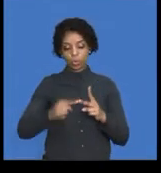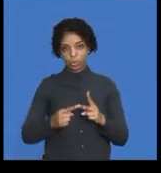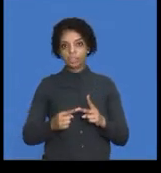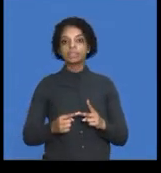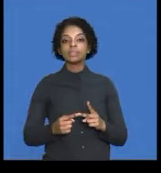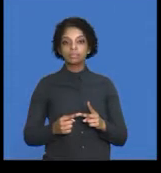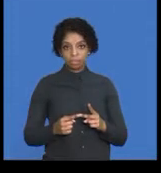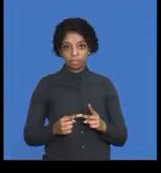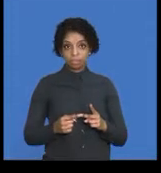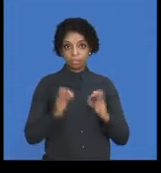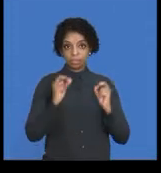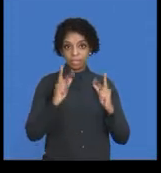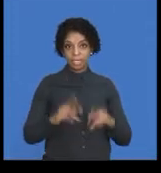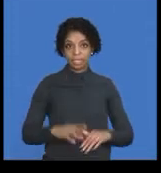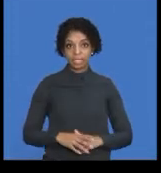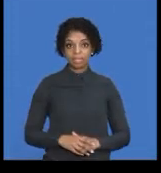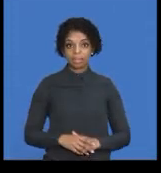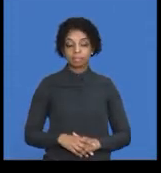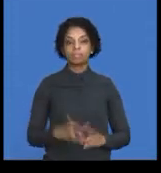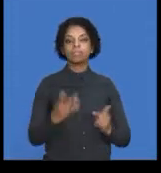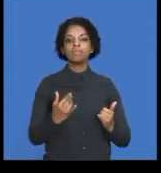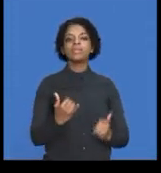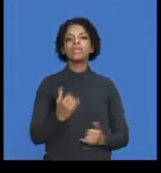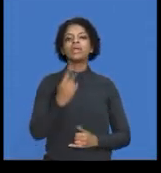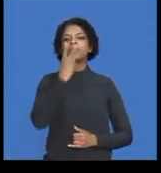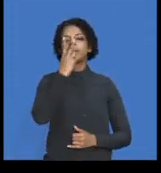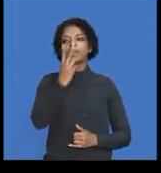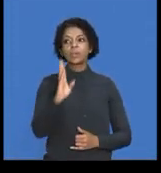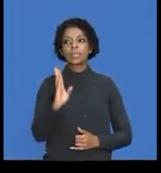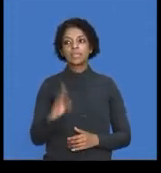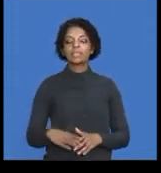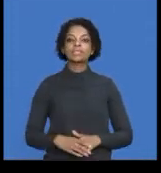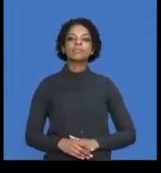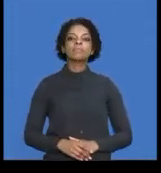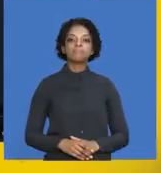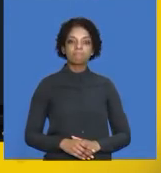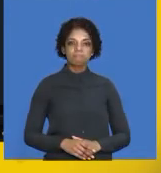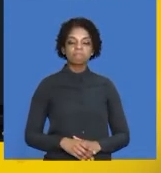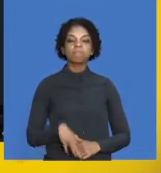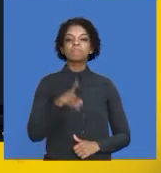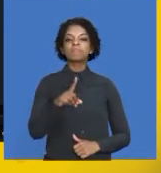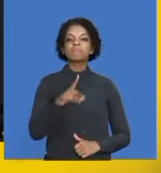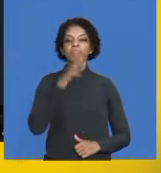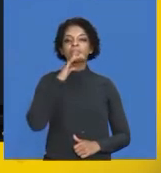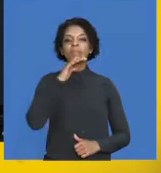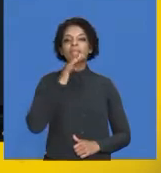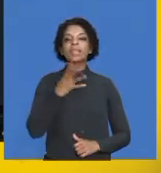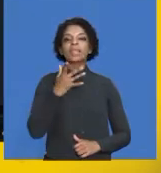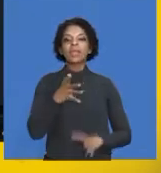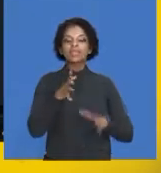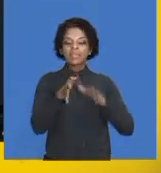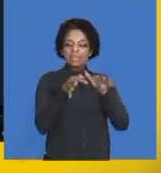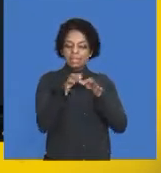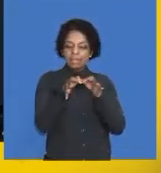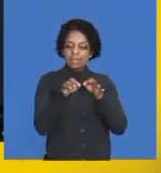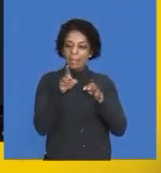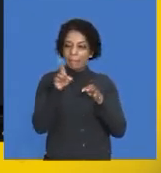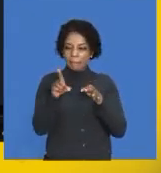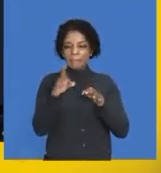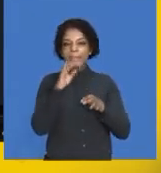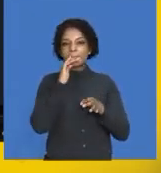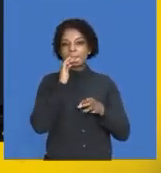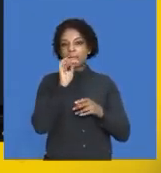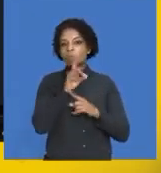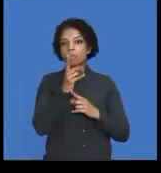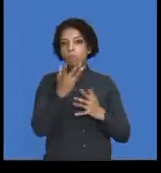support your answer. Right. Let's look at this now. Now, this is the interpretation part of the question. What are we